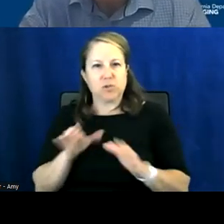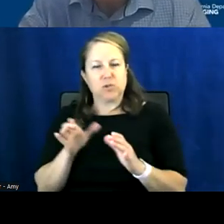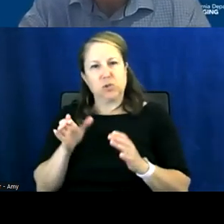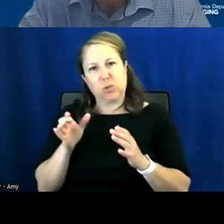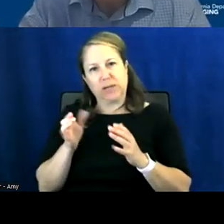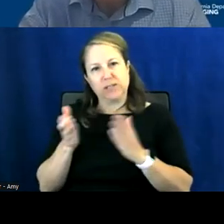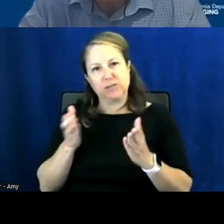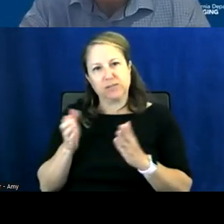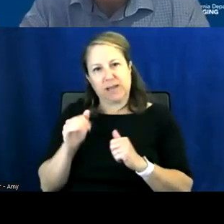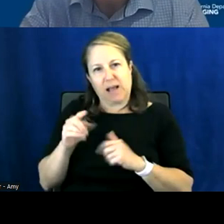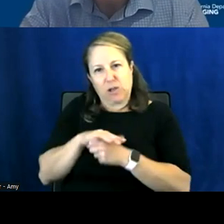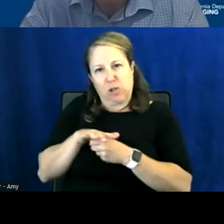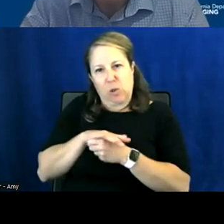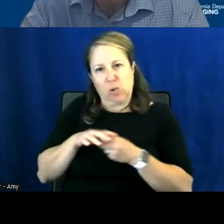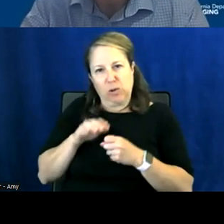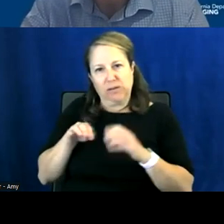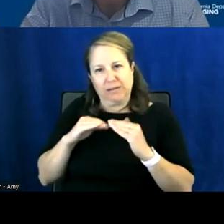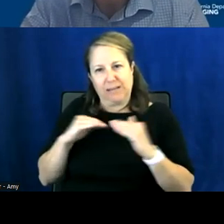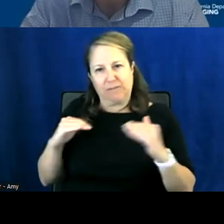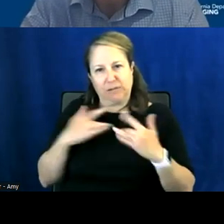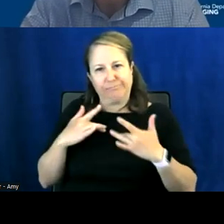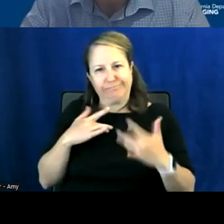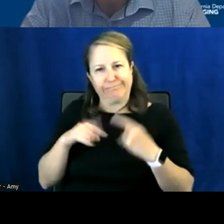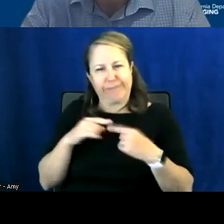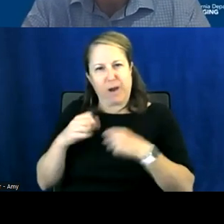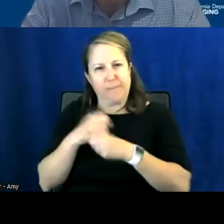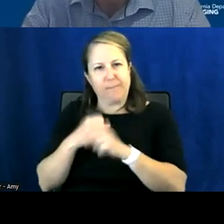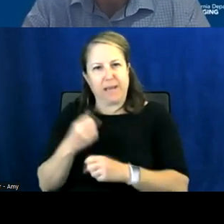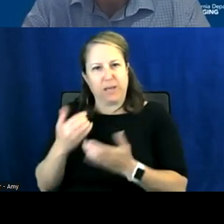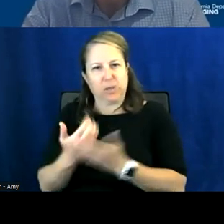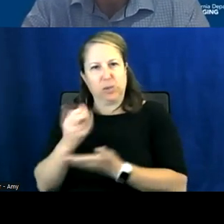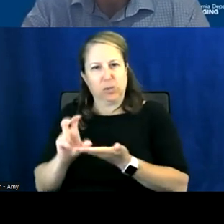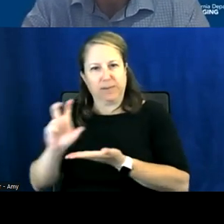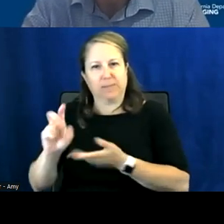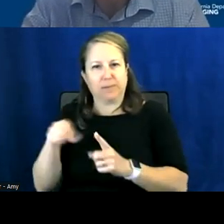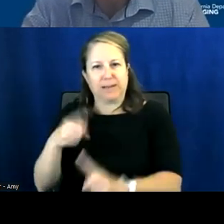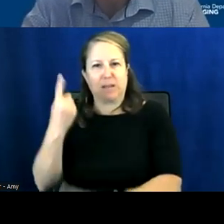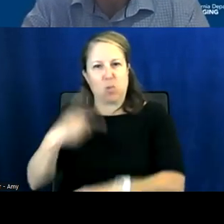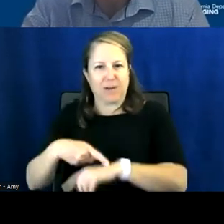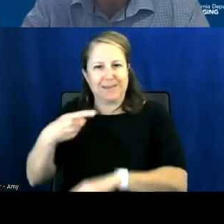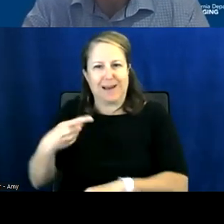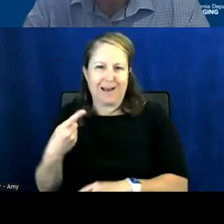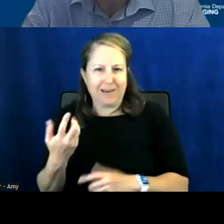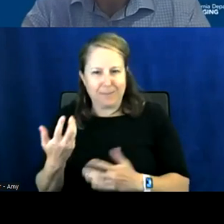leery of making major new investments especially those that are one time in nature what advice would you give them